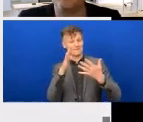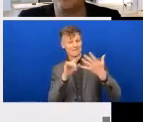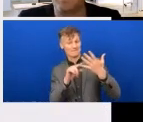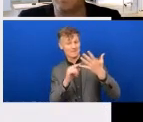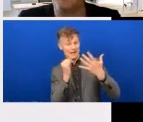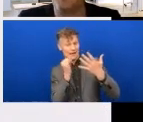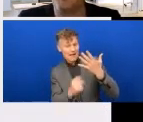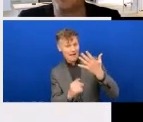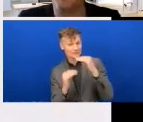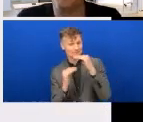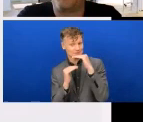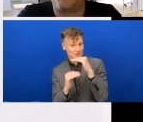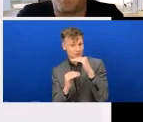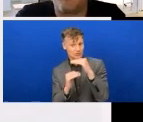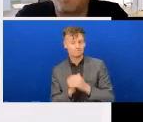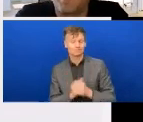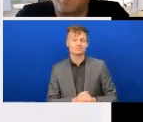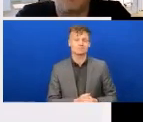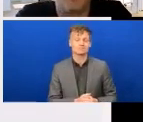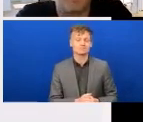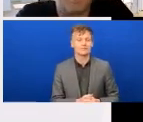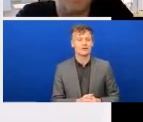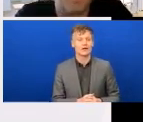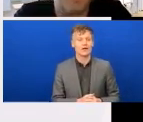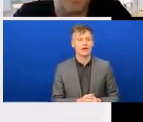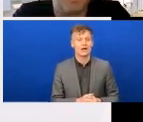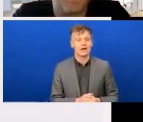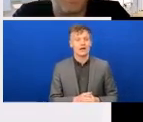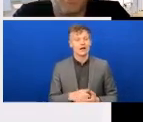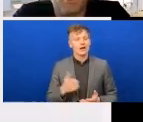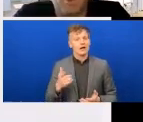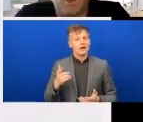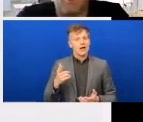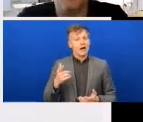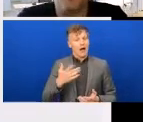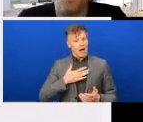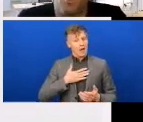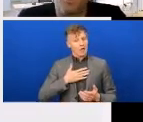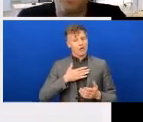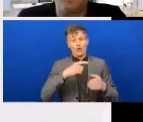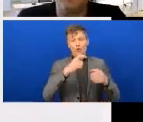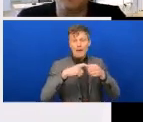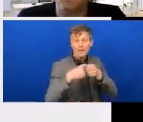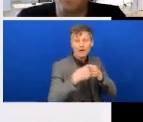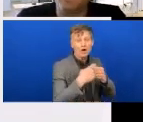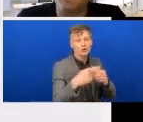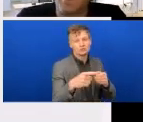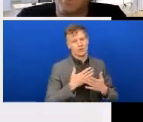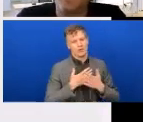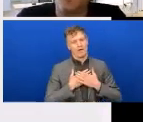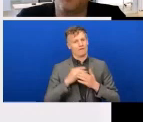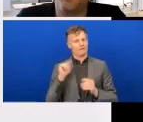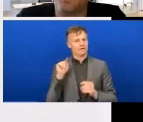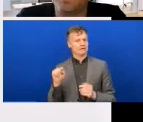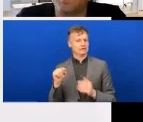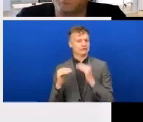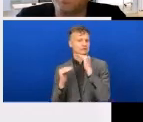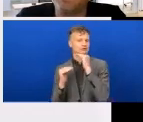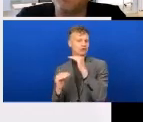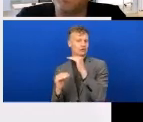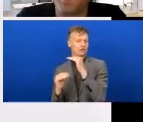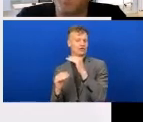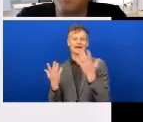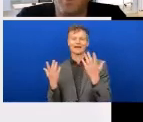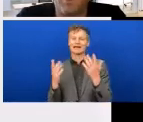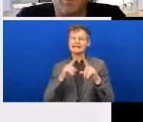really our membership thrive on and really do appreciate. Organisations like to hear what other organisations